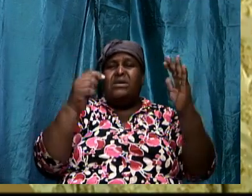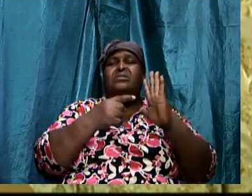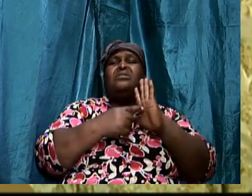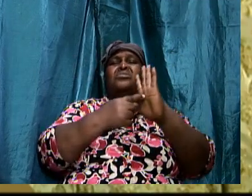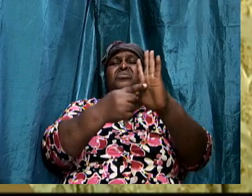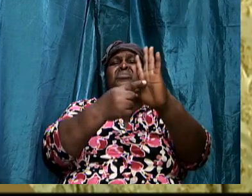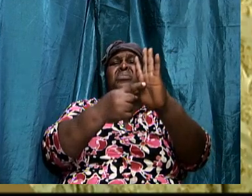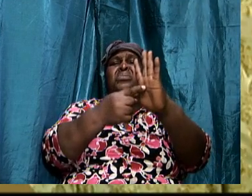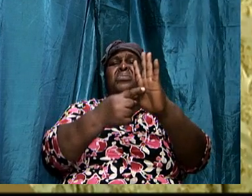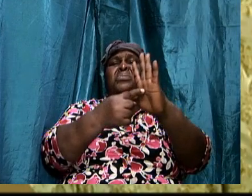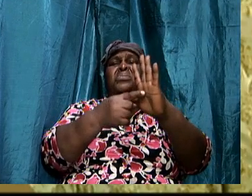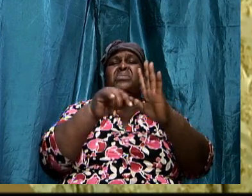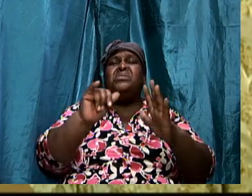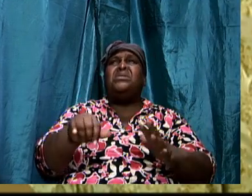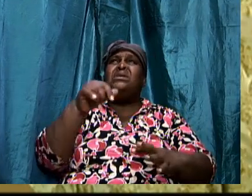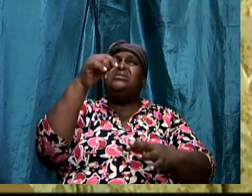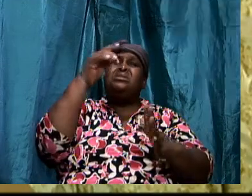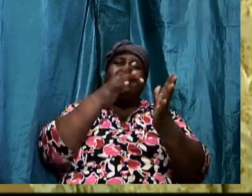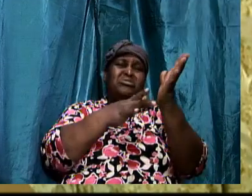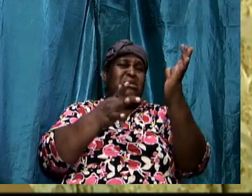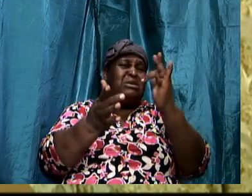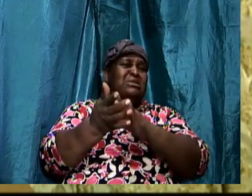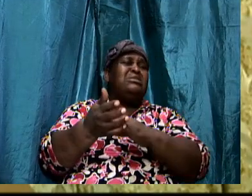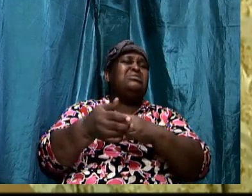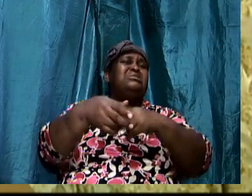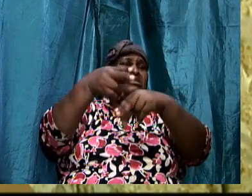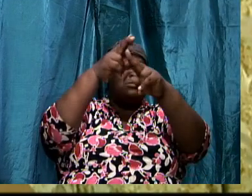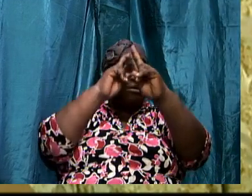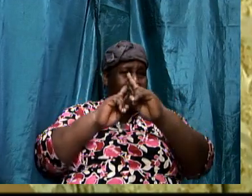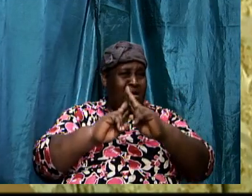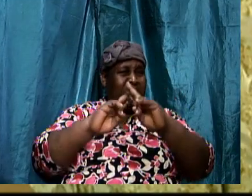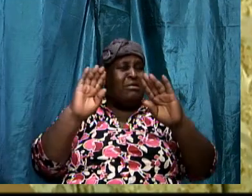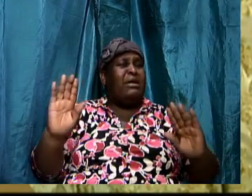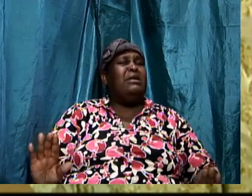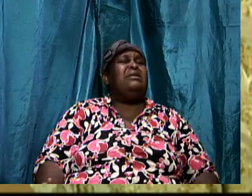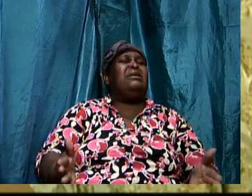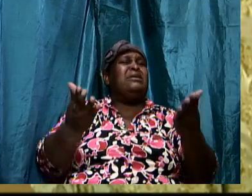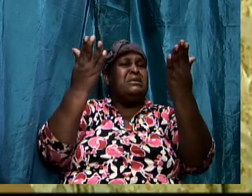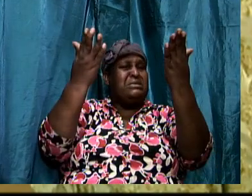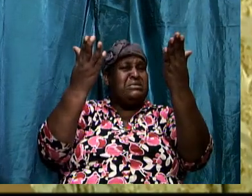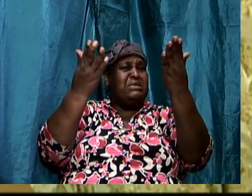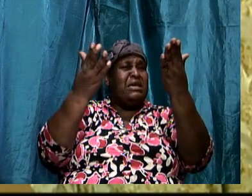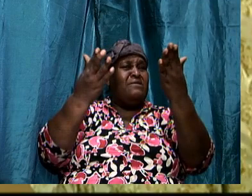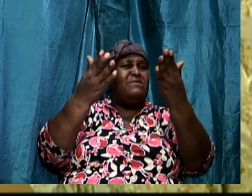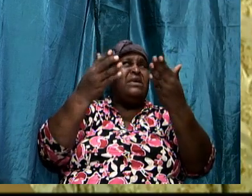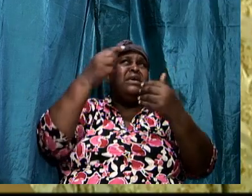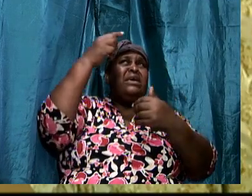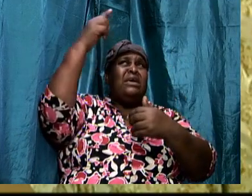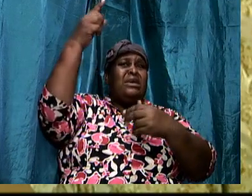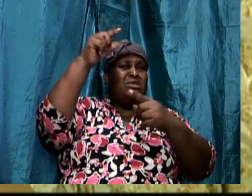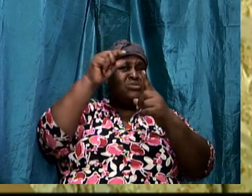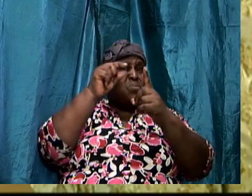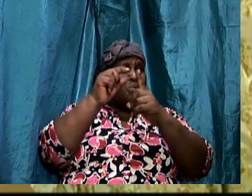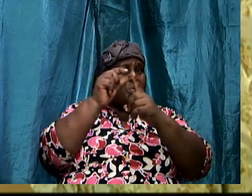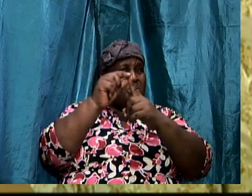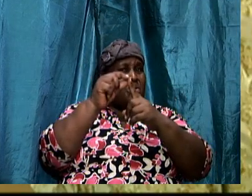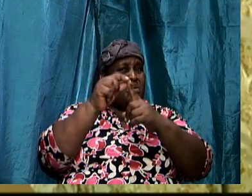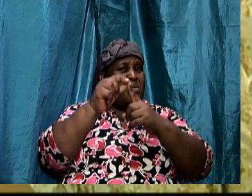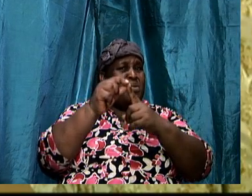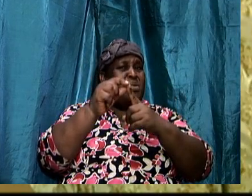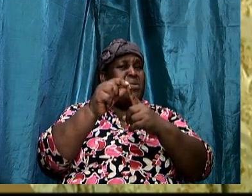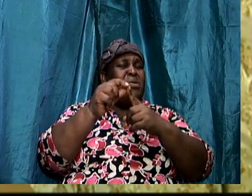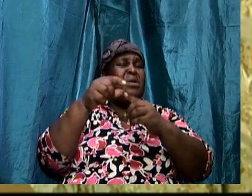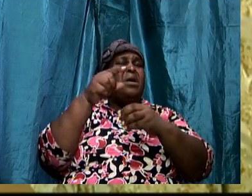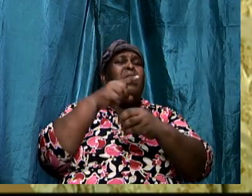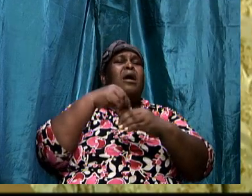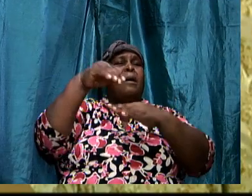He honors, that He exalts His Word above His